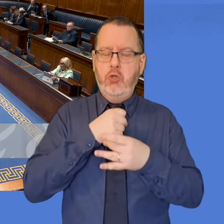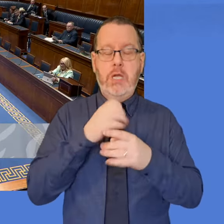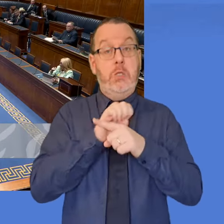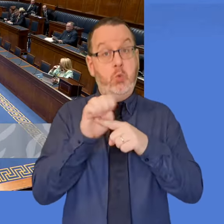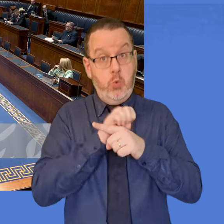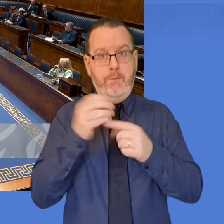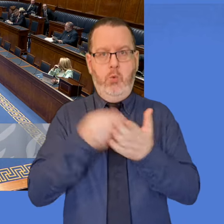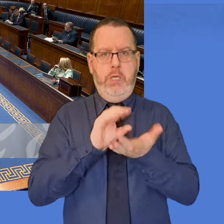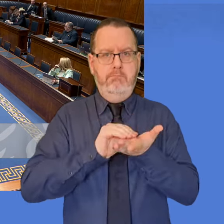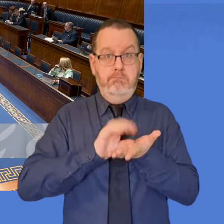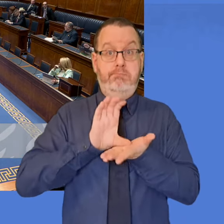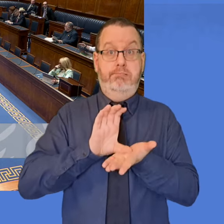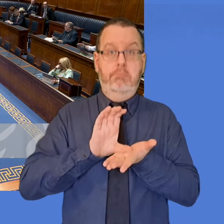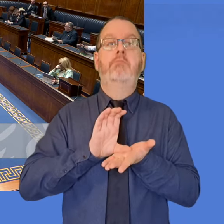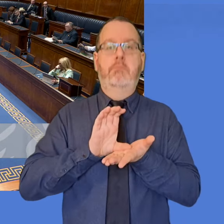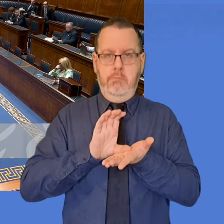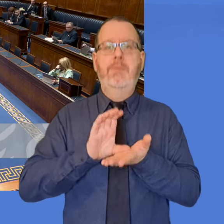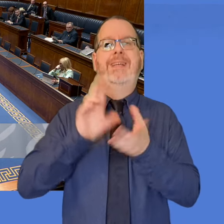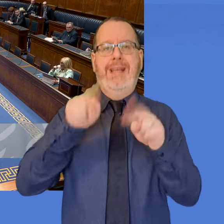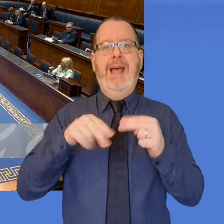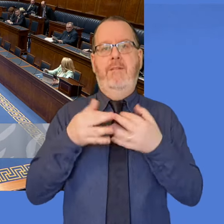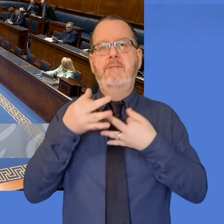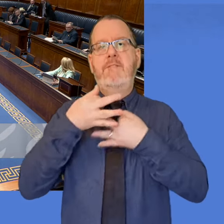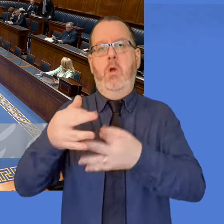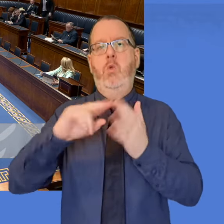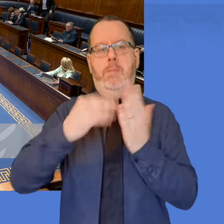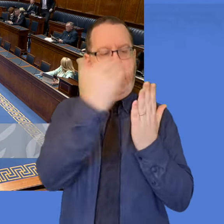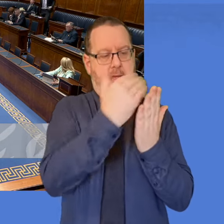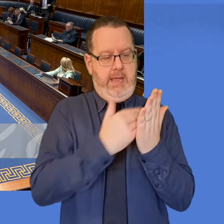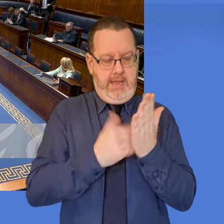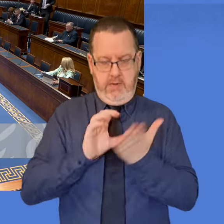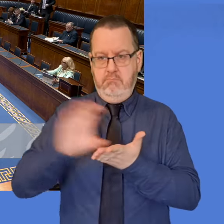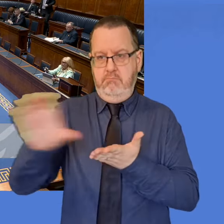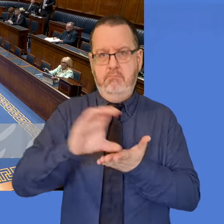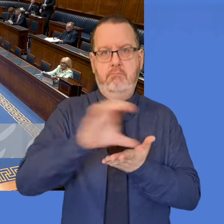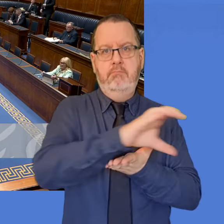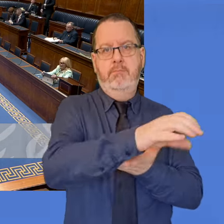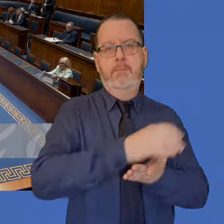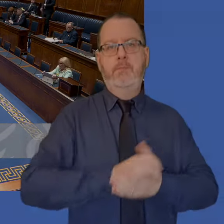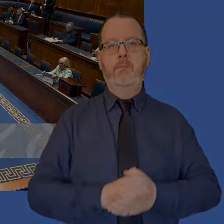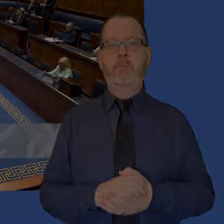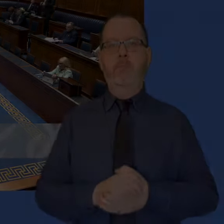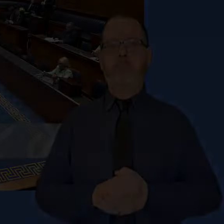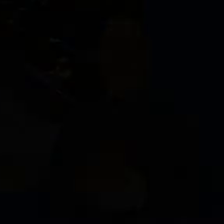point of order, Mr. Turkin. Thank you, Mr. Speaker.